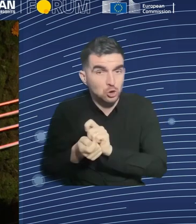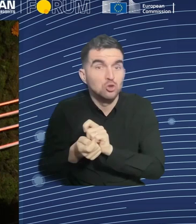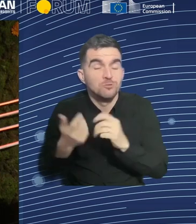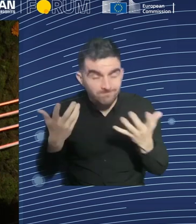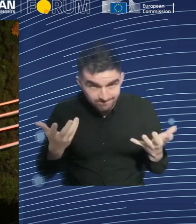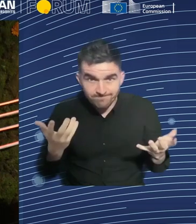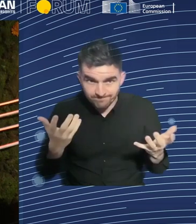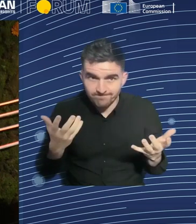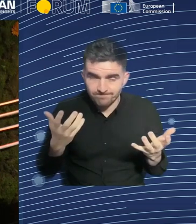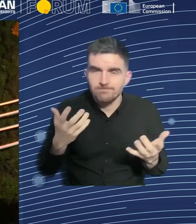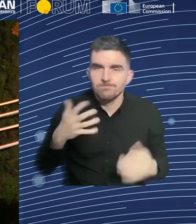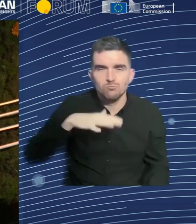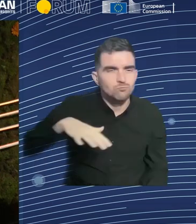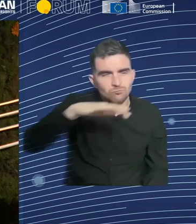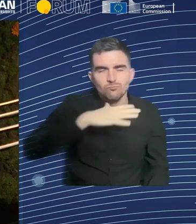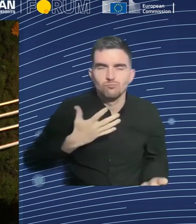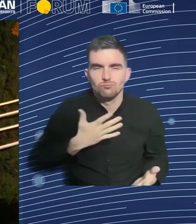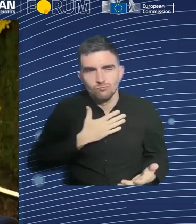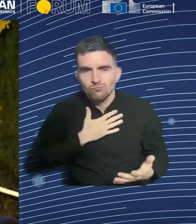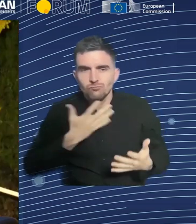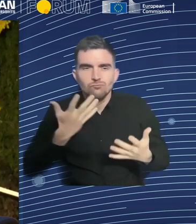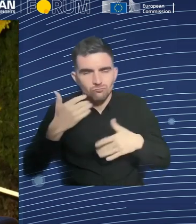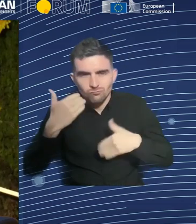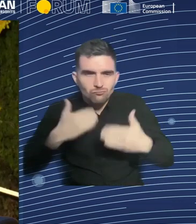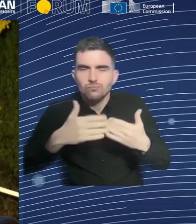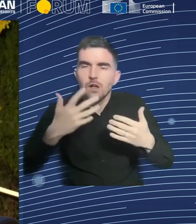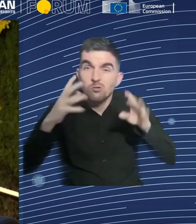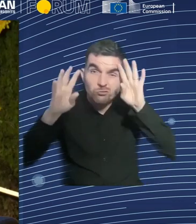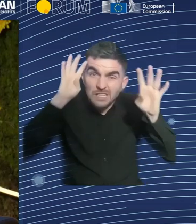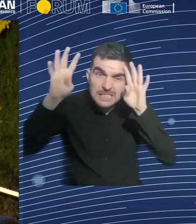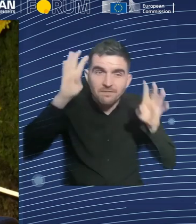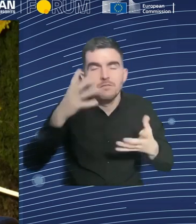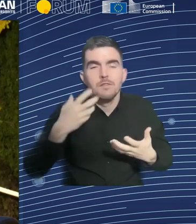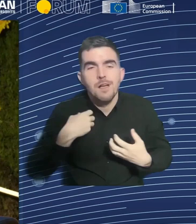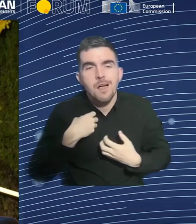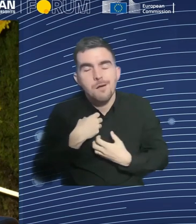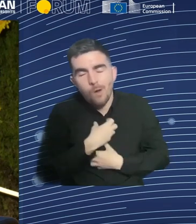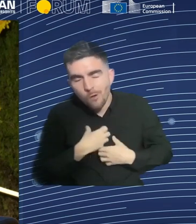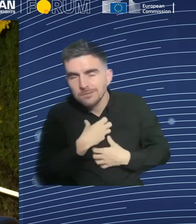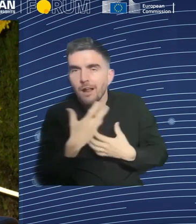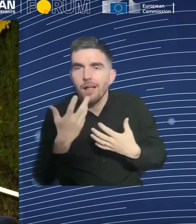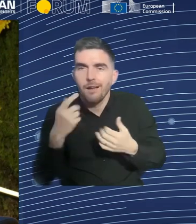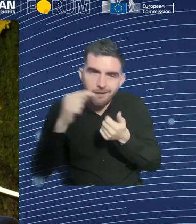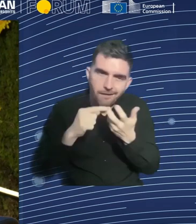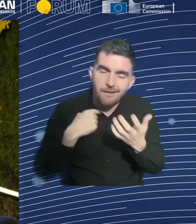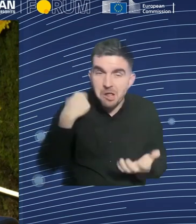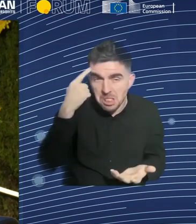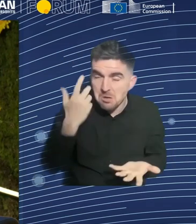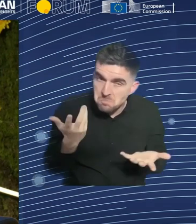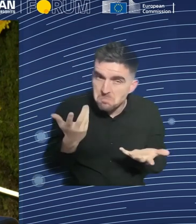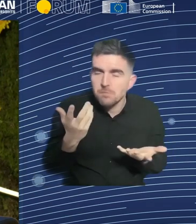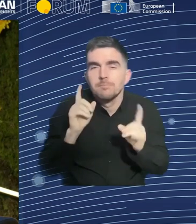emotional things, I think. But I think like a framework or perhaps